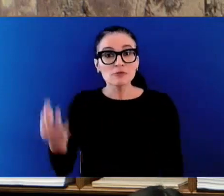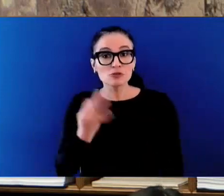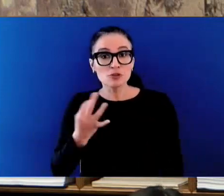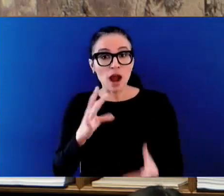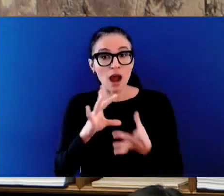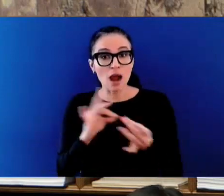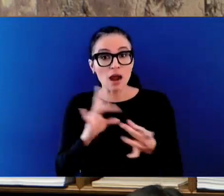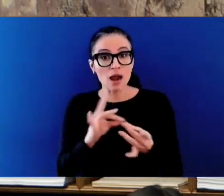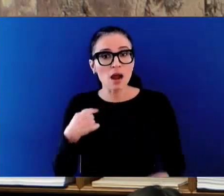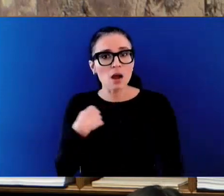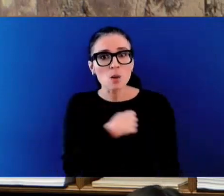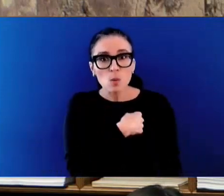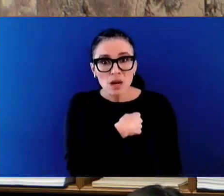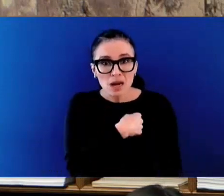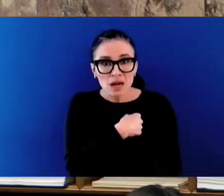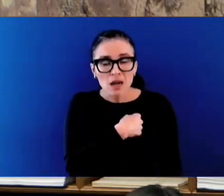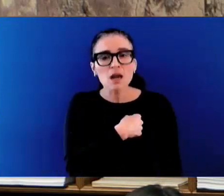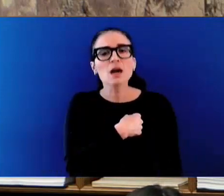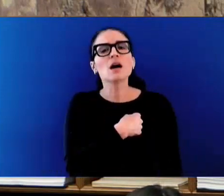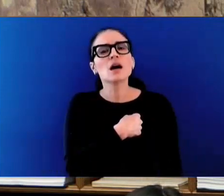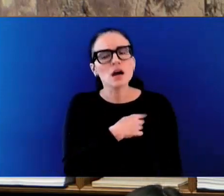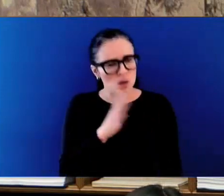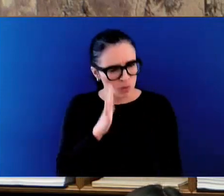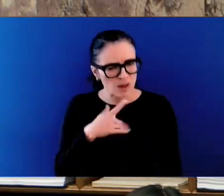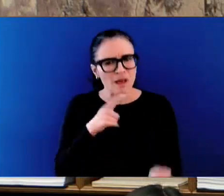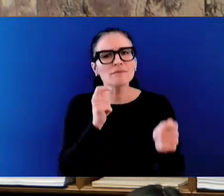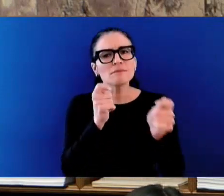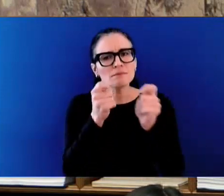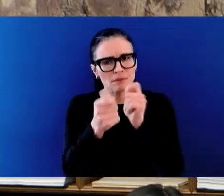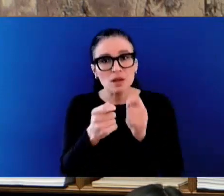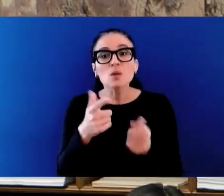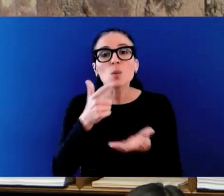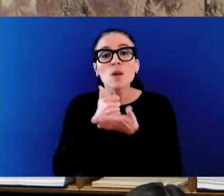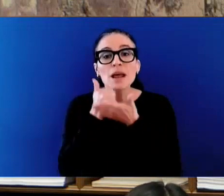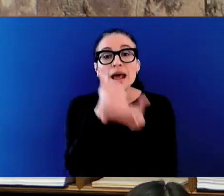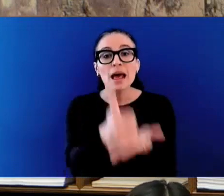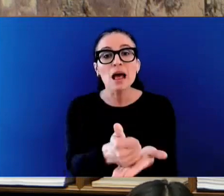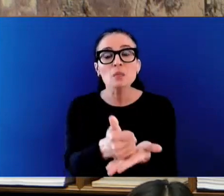organized crime and those who peddle and prey on the most vulnerable.